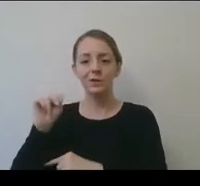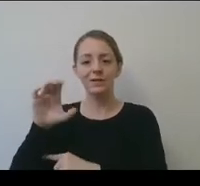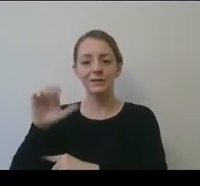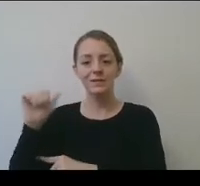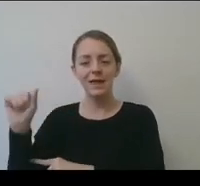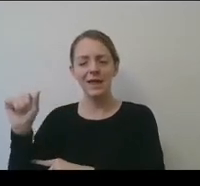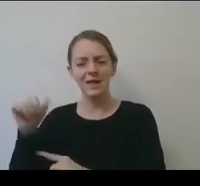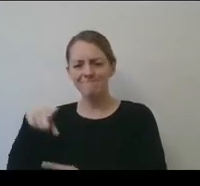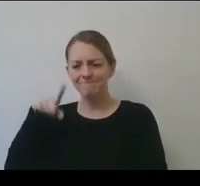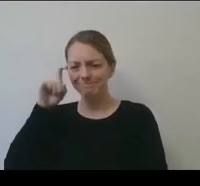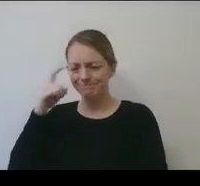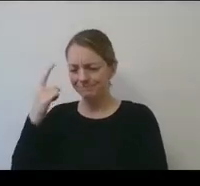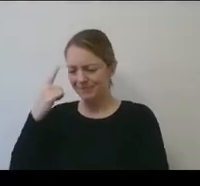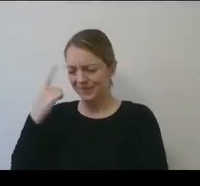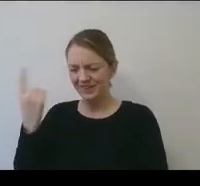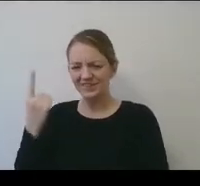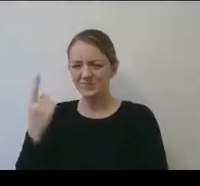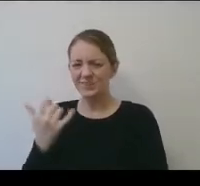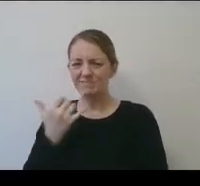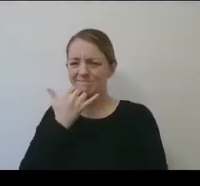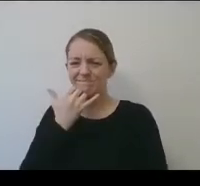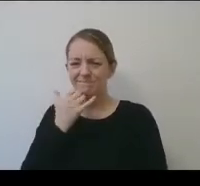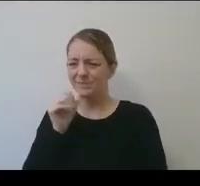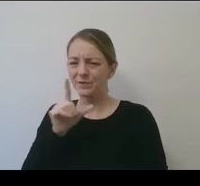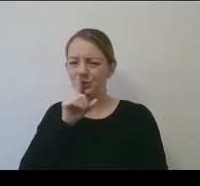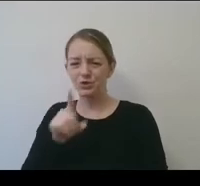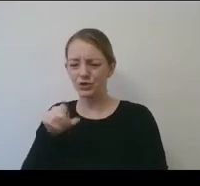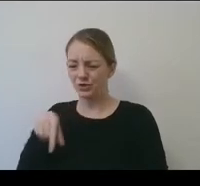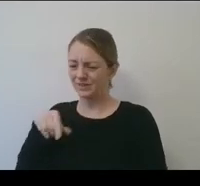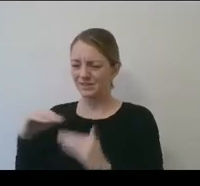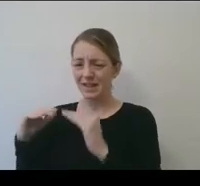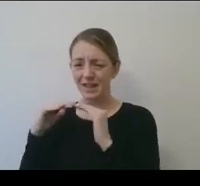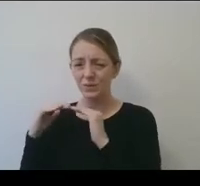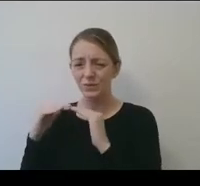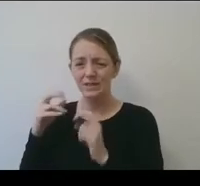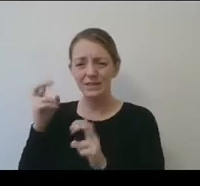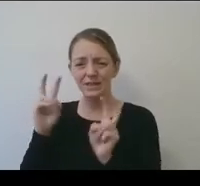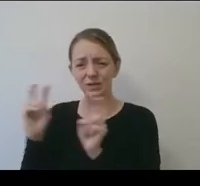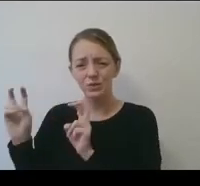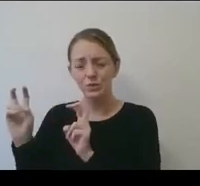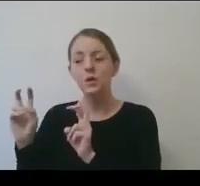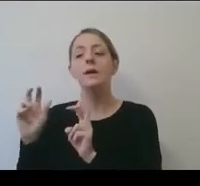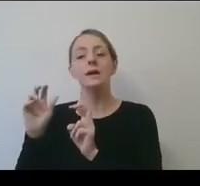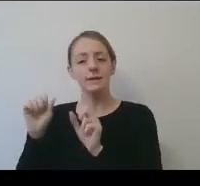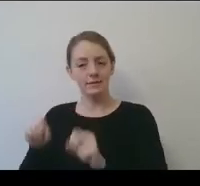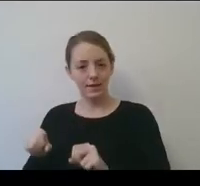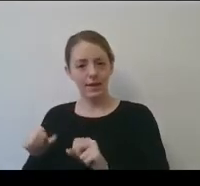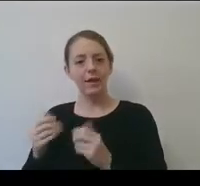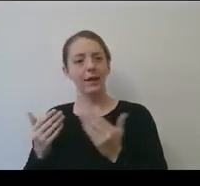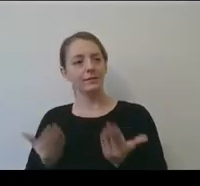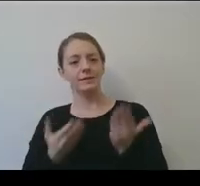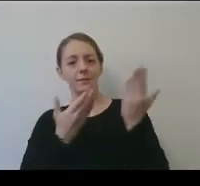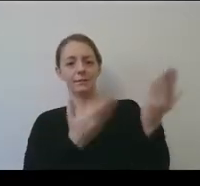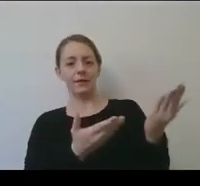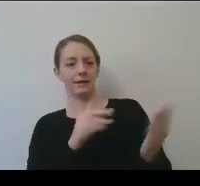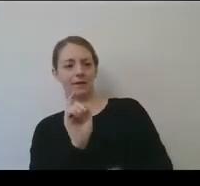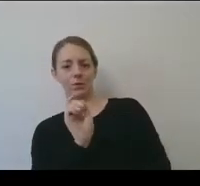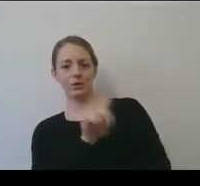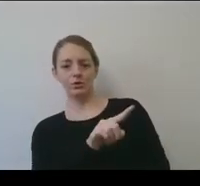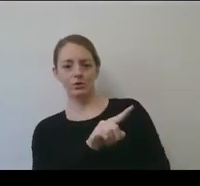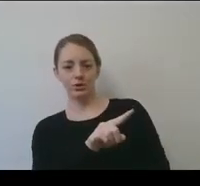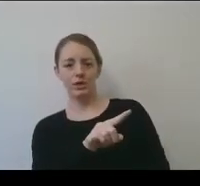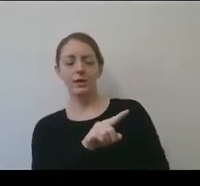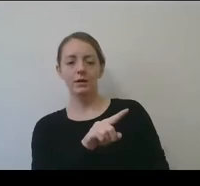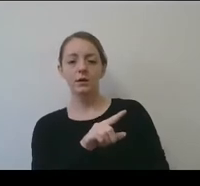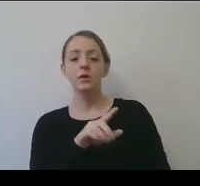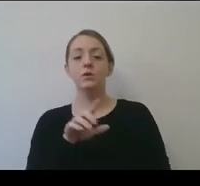think there might be something off here. I'm not sure if this is an equity issue. It provides a mechanism for them to, to, and to submit that question. And